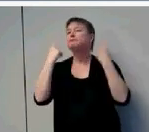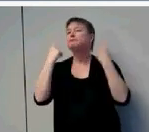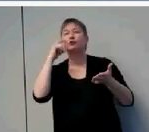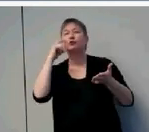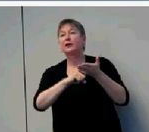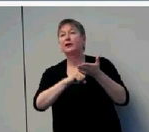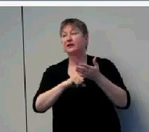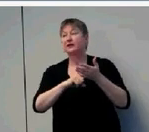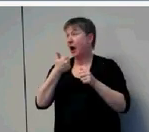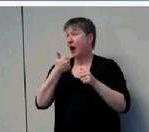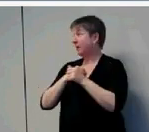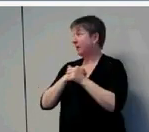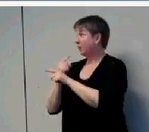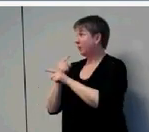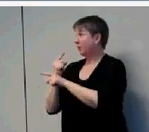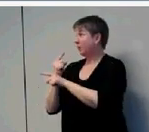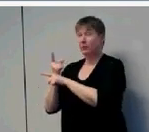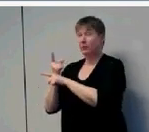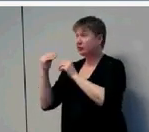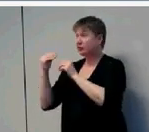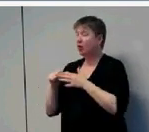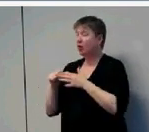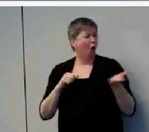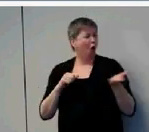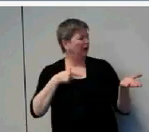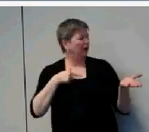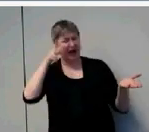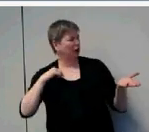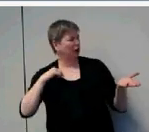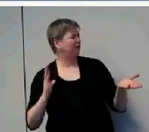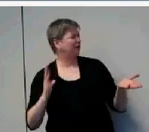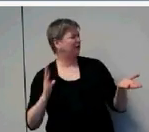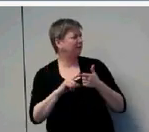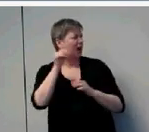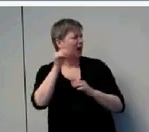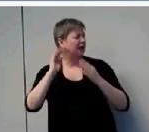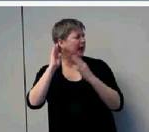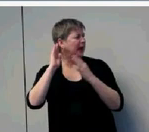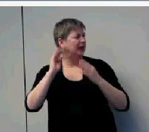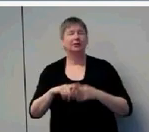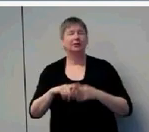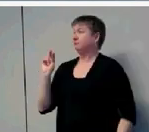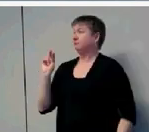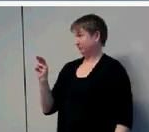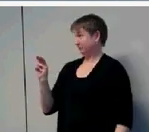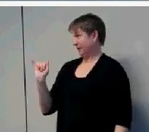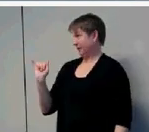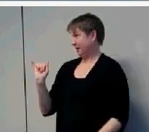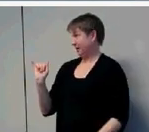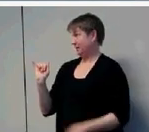me, oh, he hears me just fine. He just doesn't pay attention. And that comment